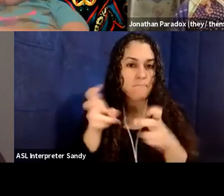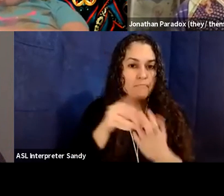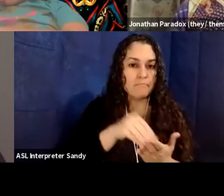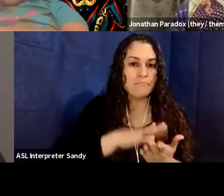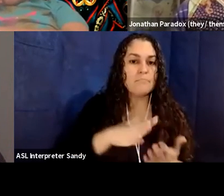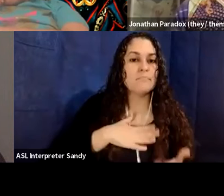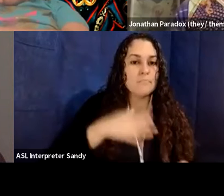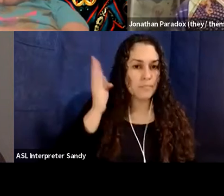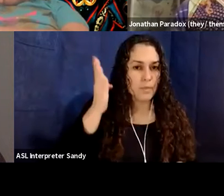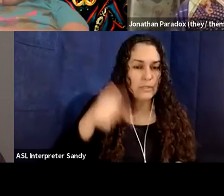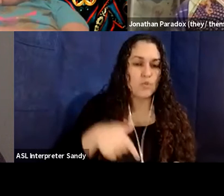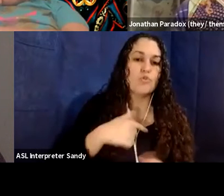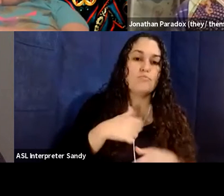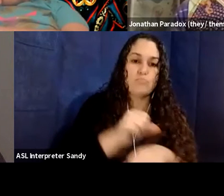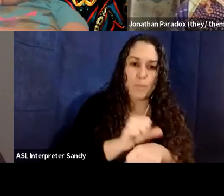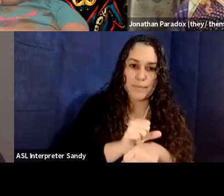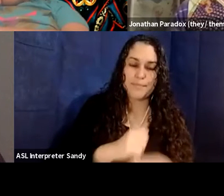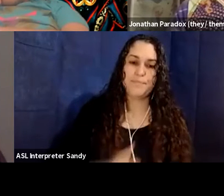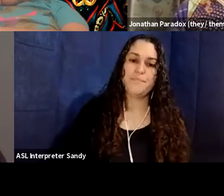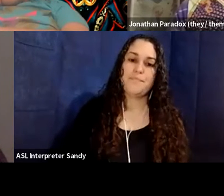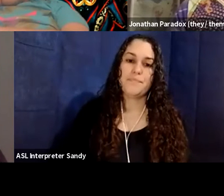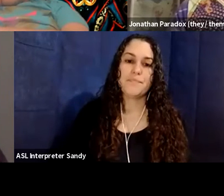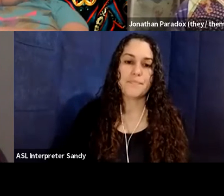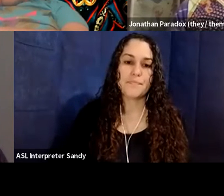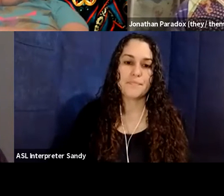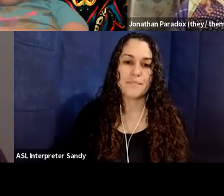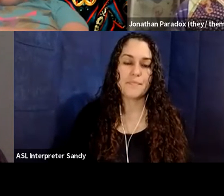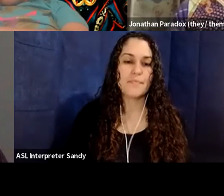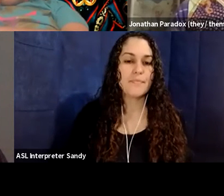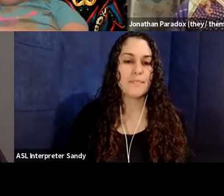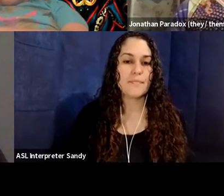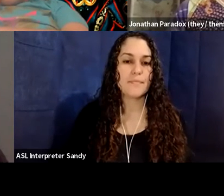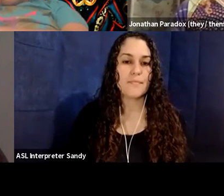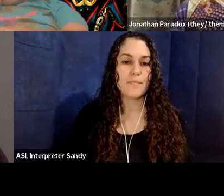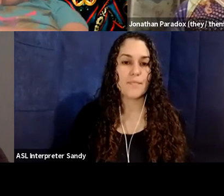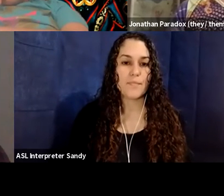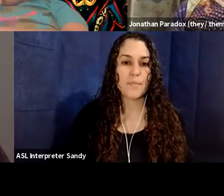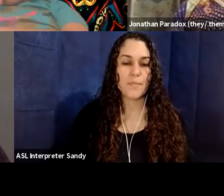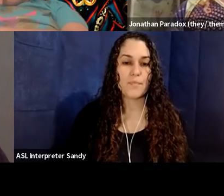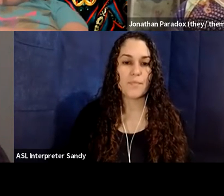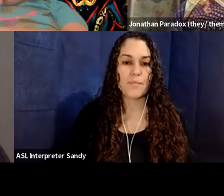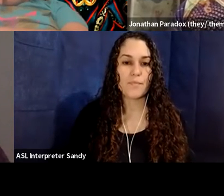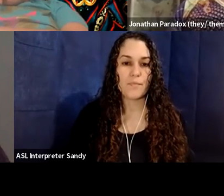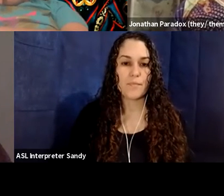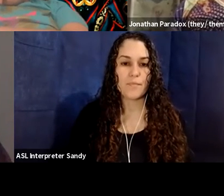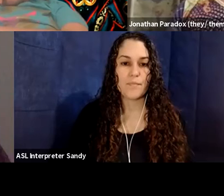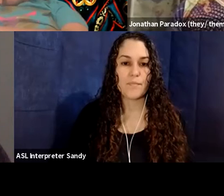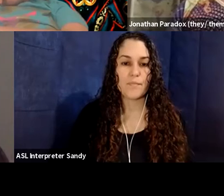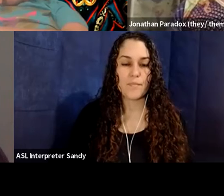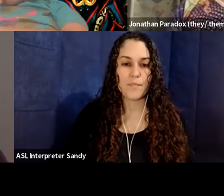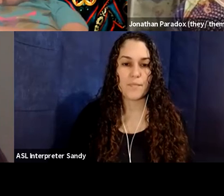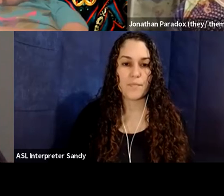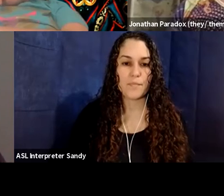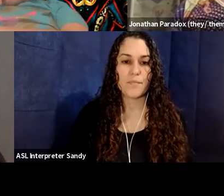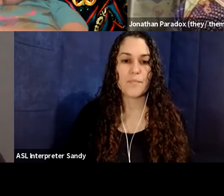I am a person with privileged identities as well as, um,